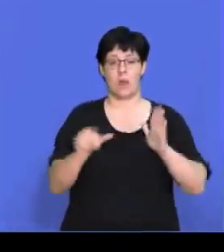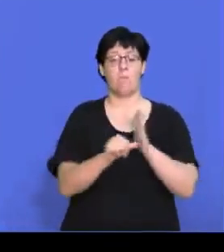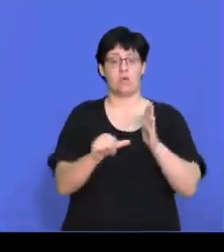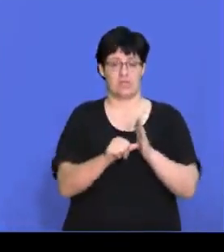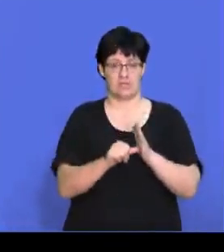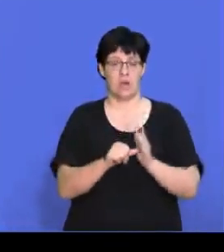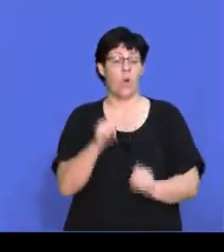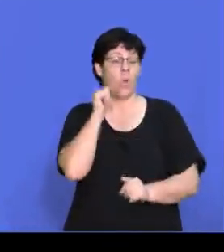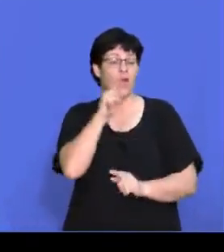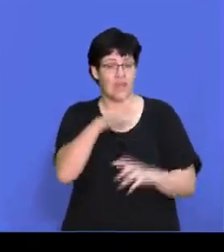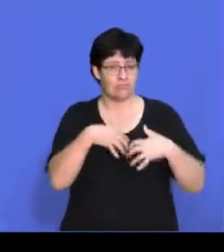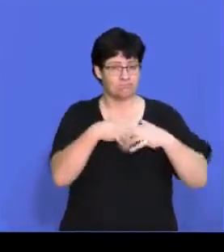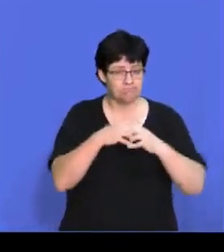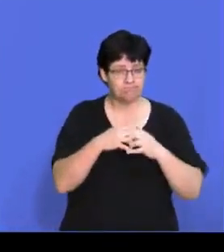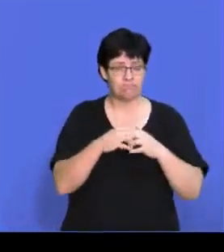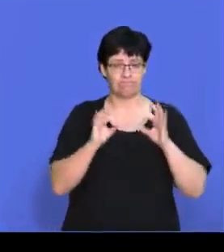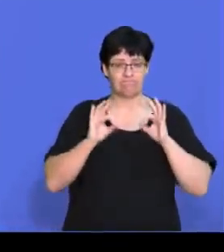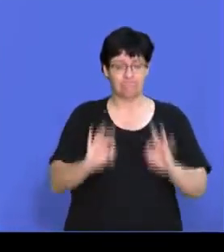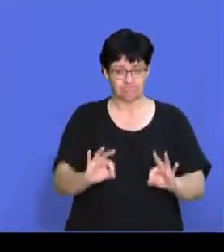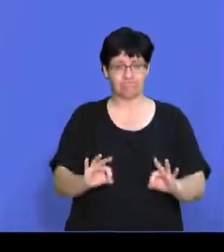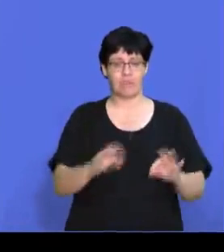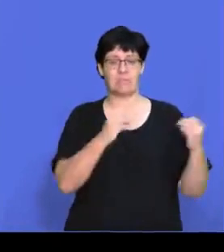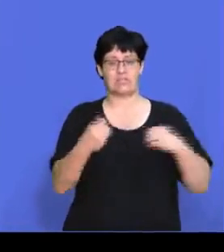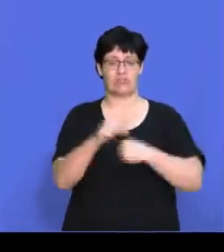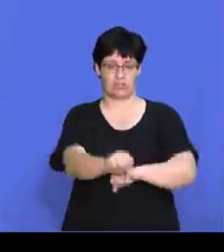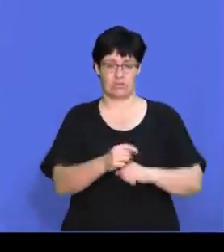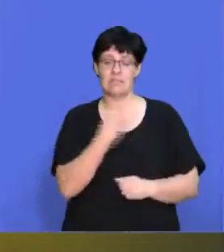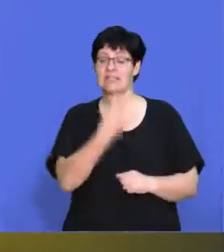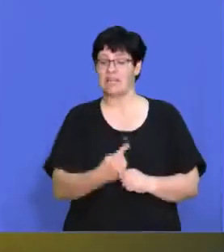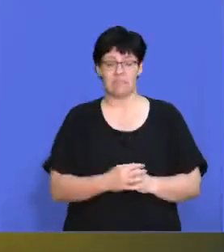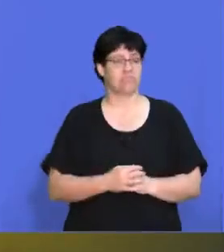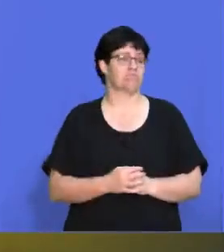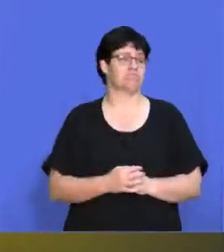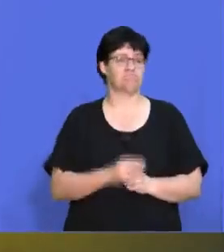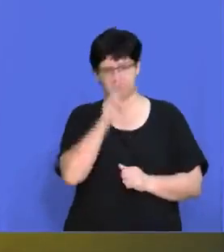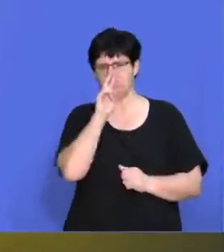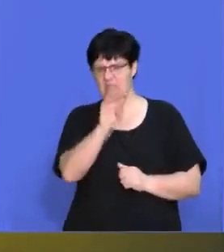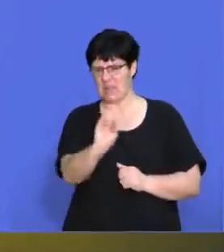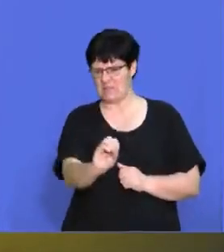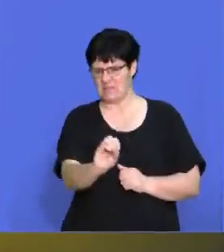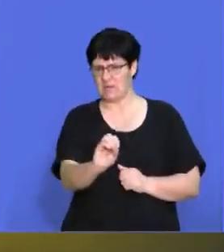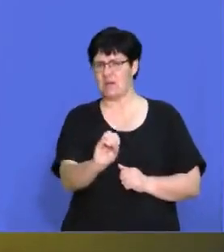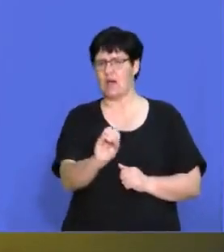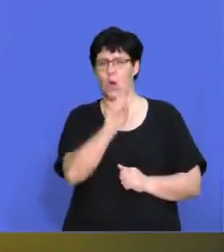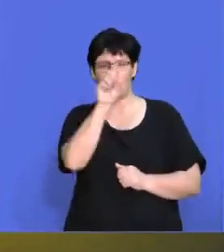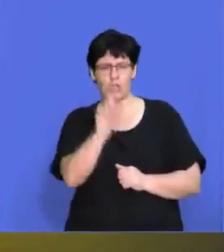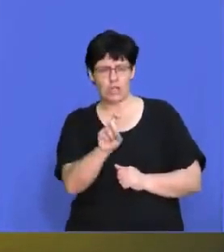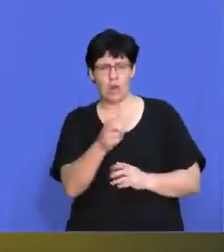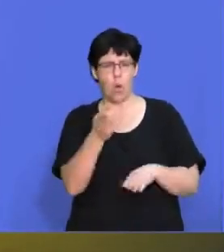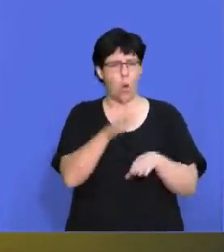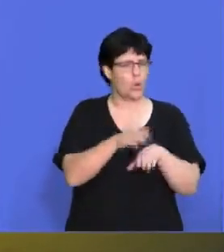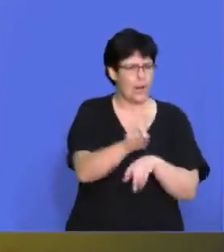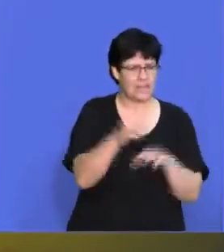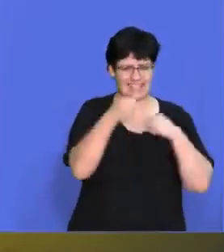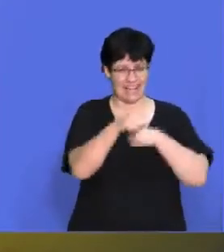process when devising suitable business strategies. So we can see, right, okay, we've got a potential question